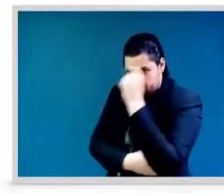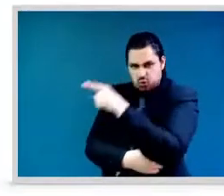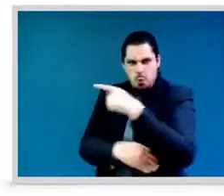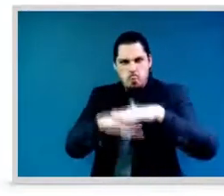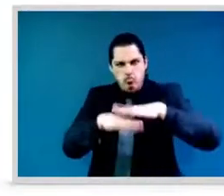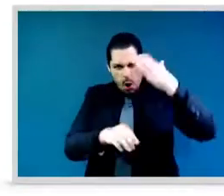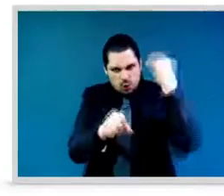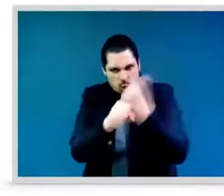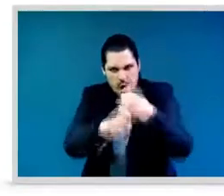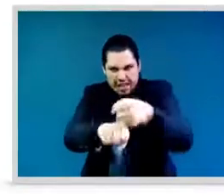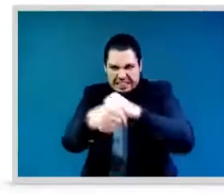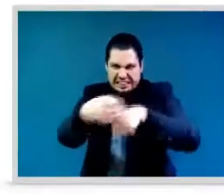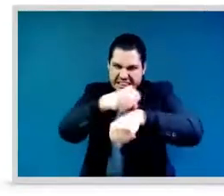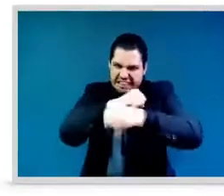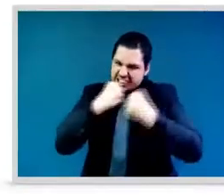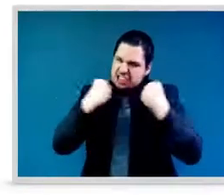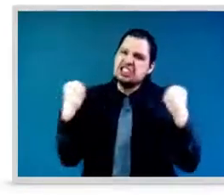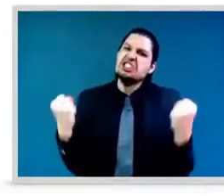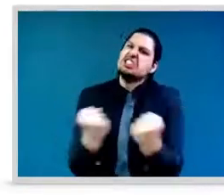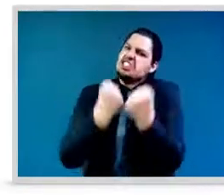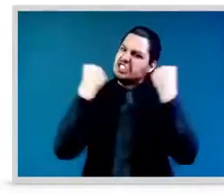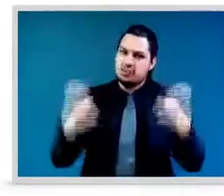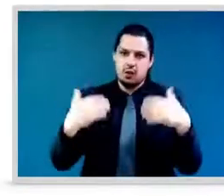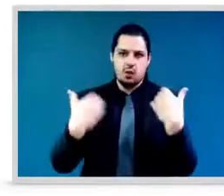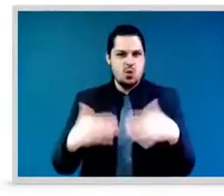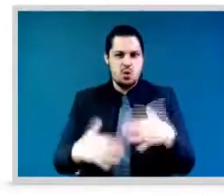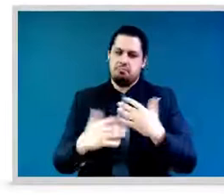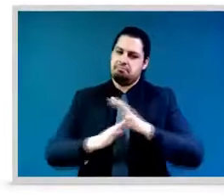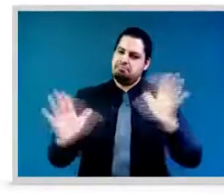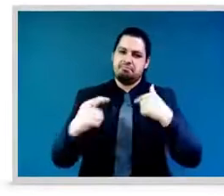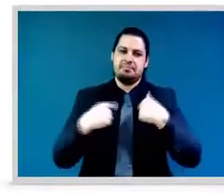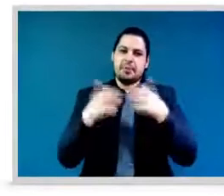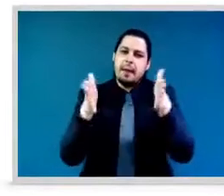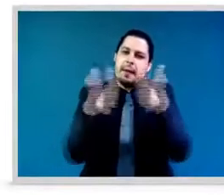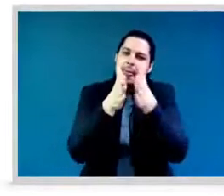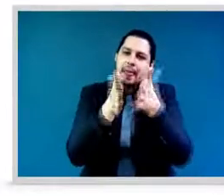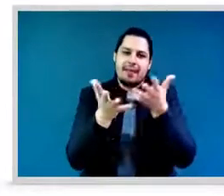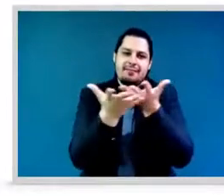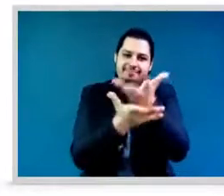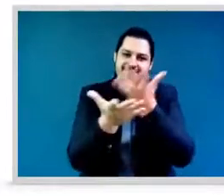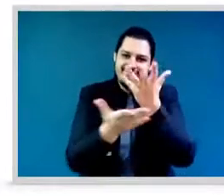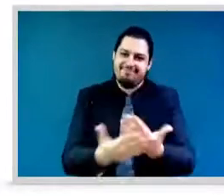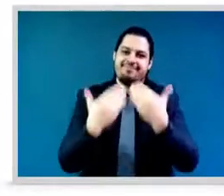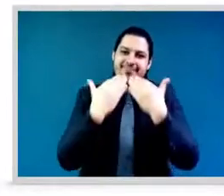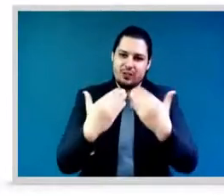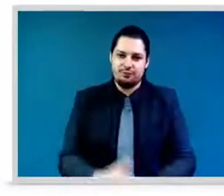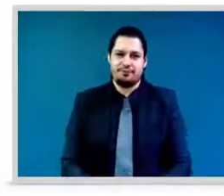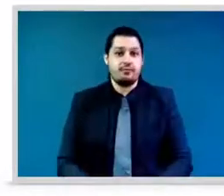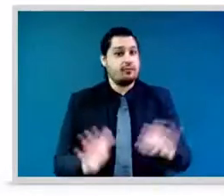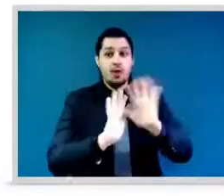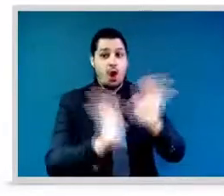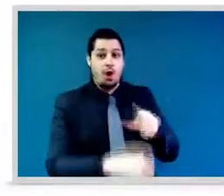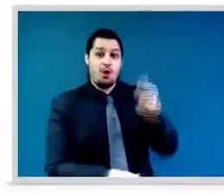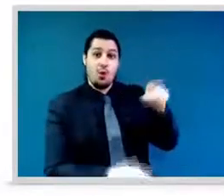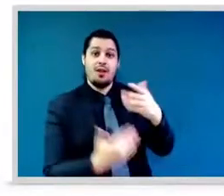Muchas you. And I agree with you that the fight is not going to